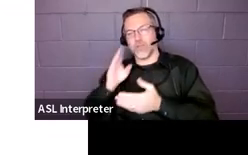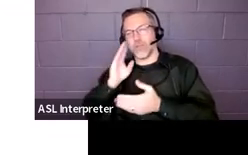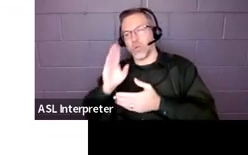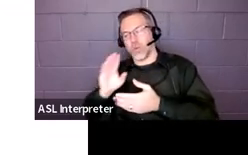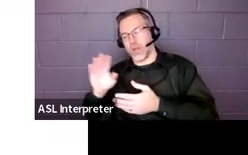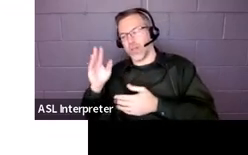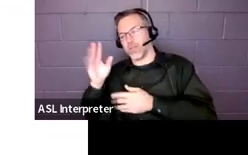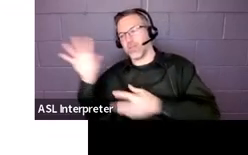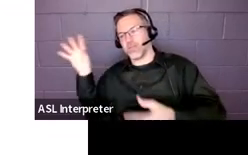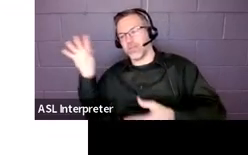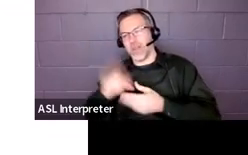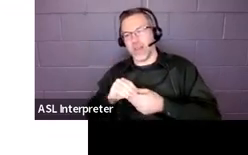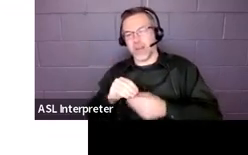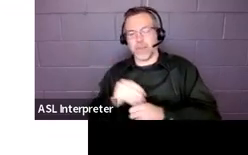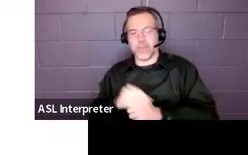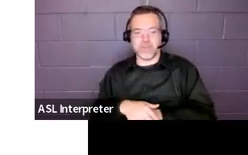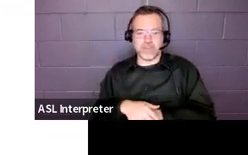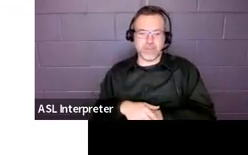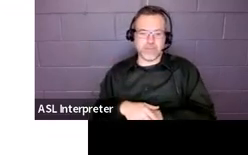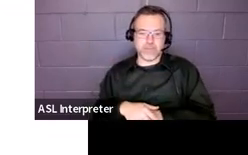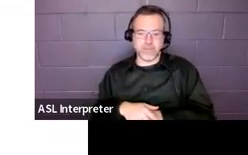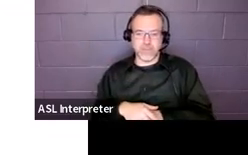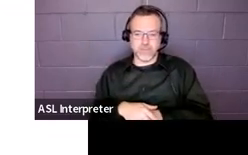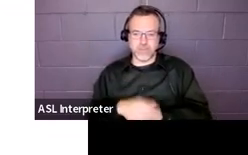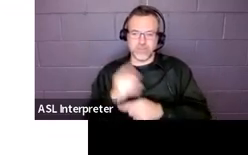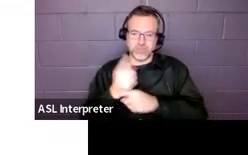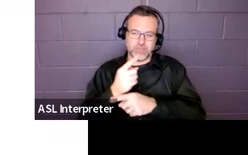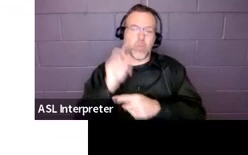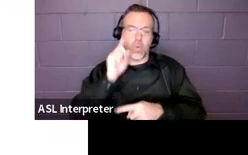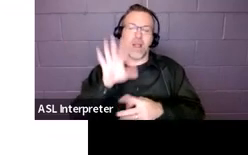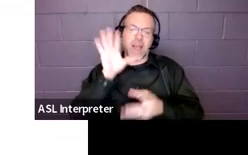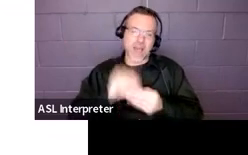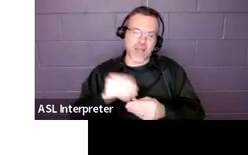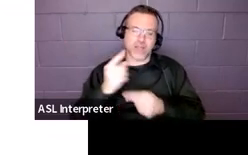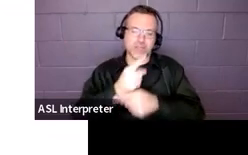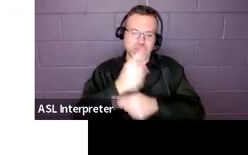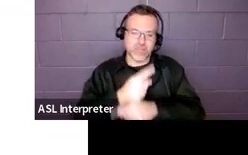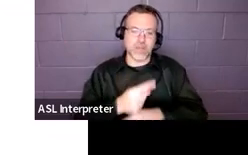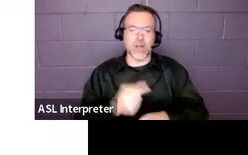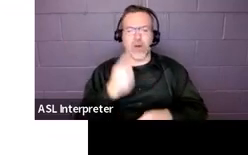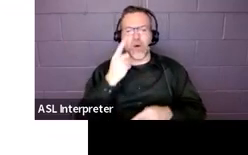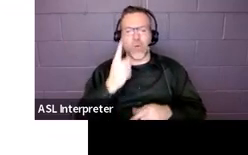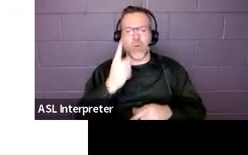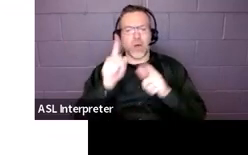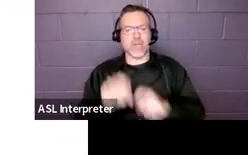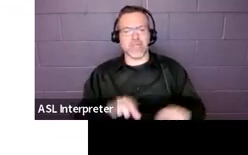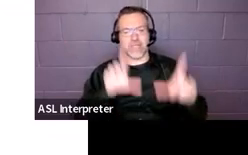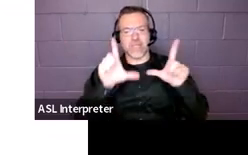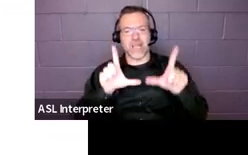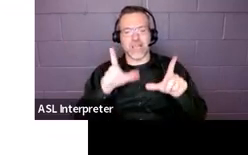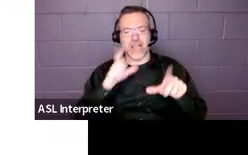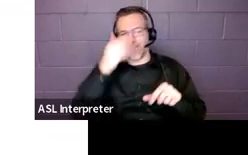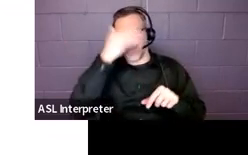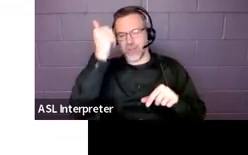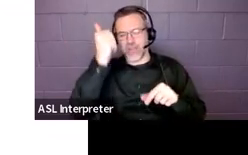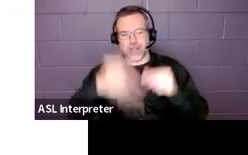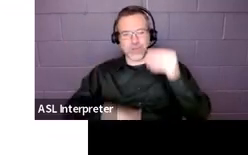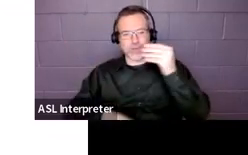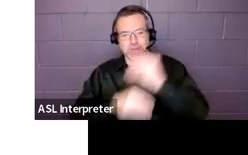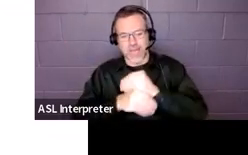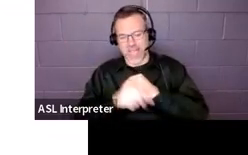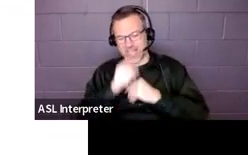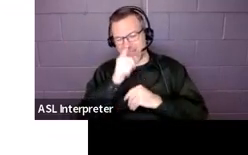hours. The one slide that I just realized that I did not keep in here today is that